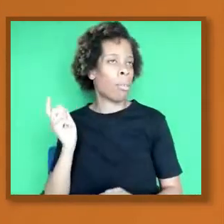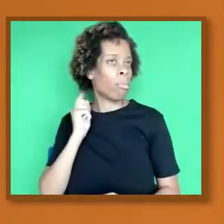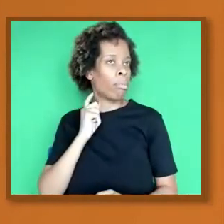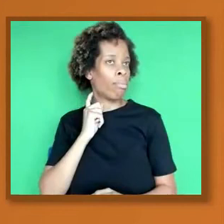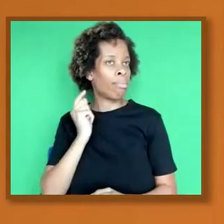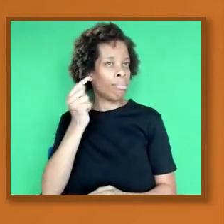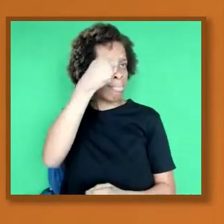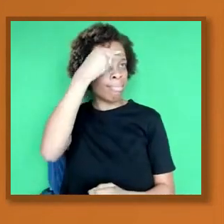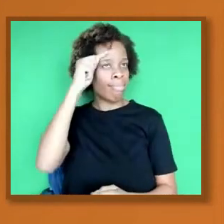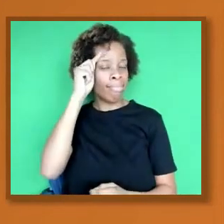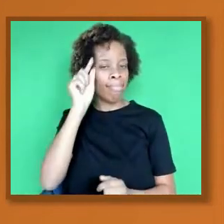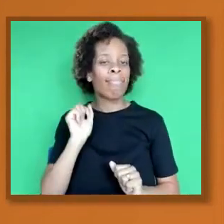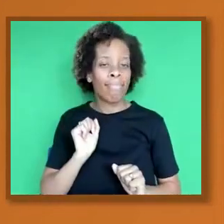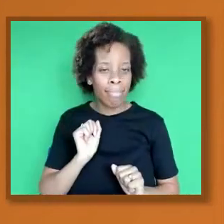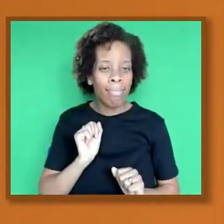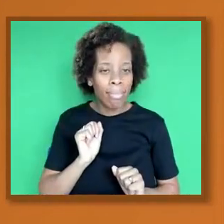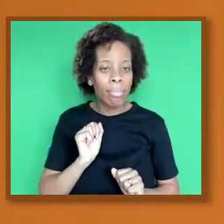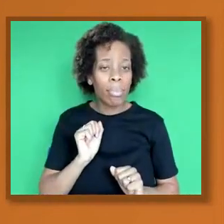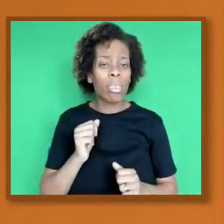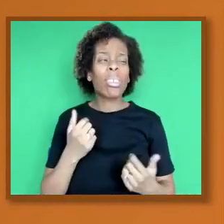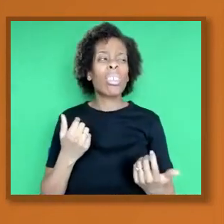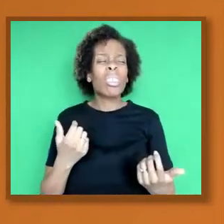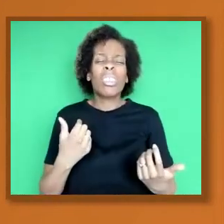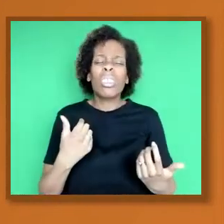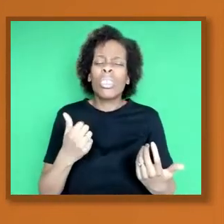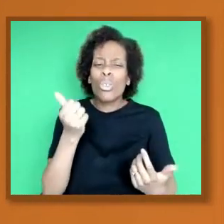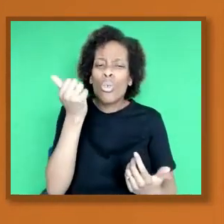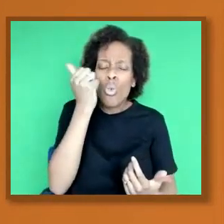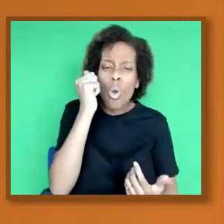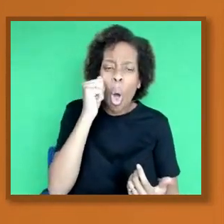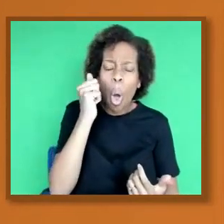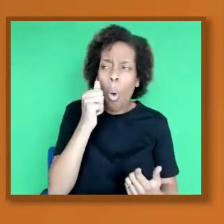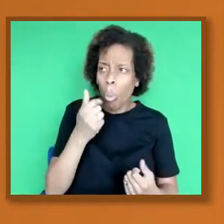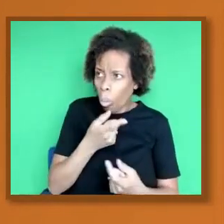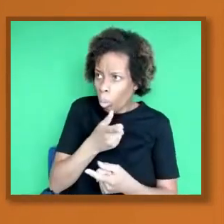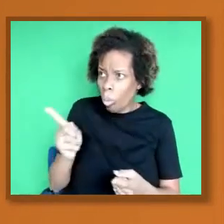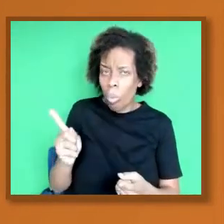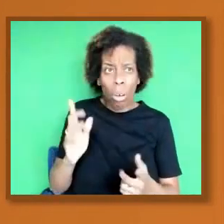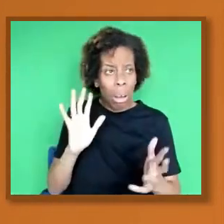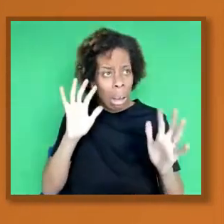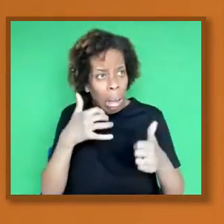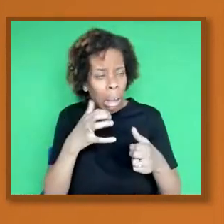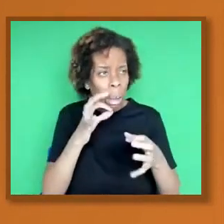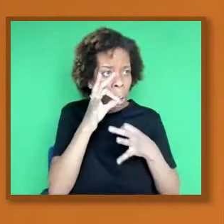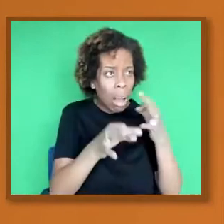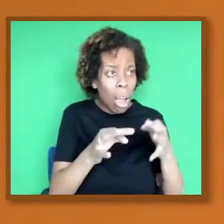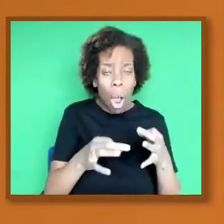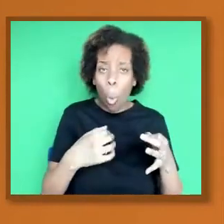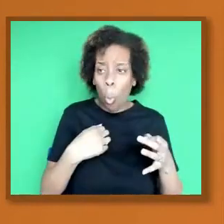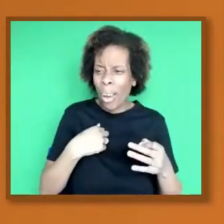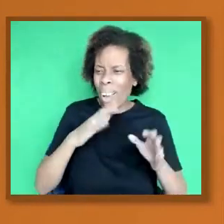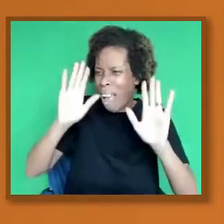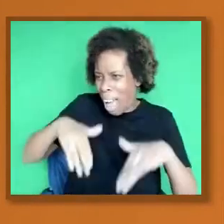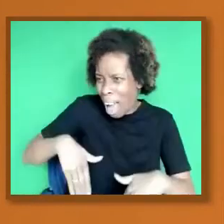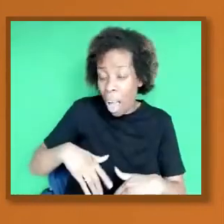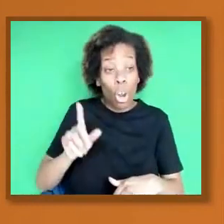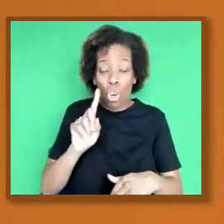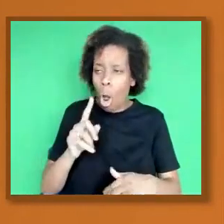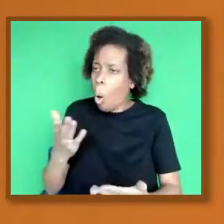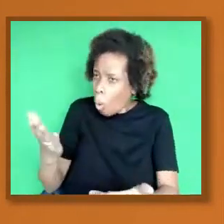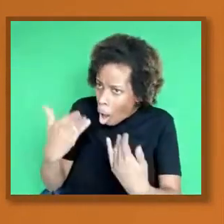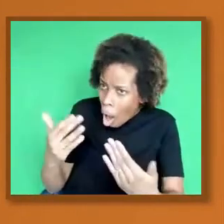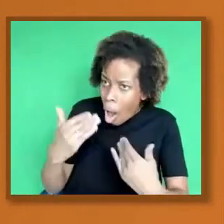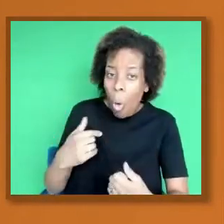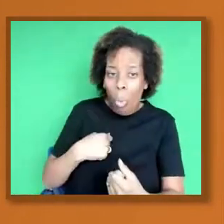we do not dismiss people's concerns, we answer their concerns. So I want to say a huge thank you to you all